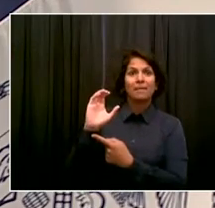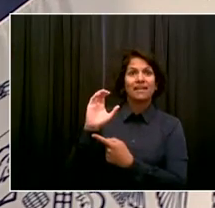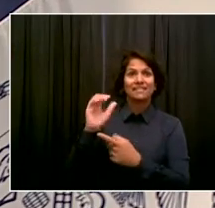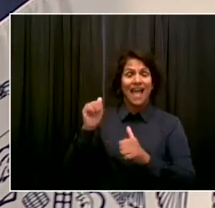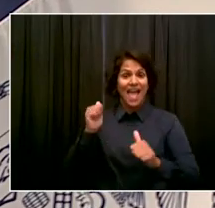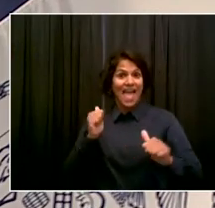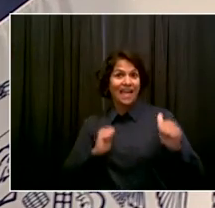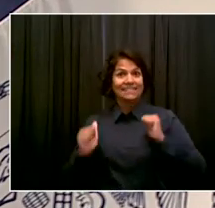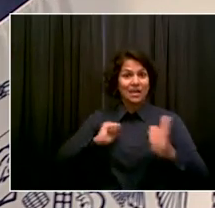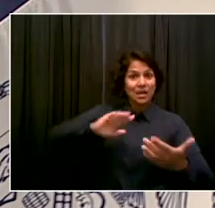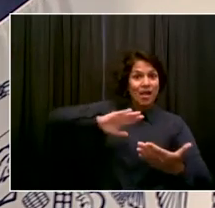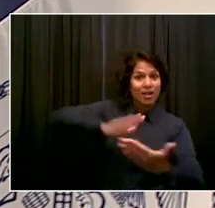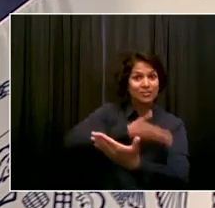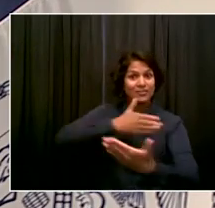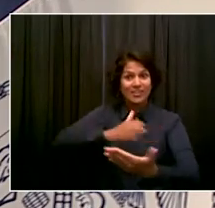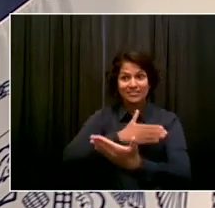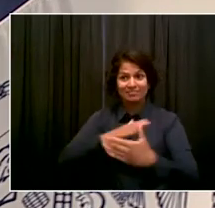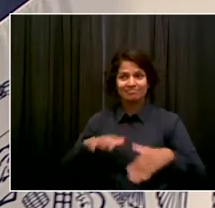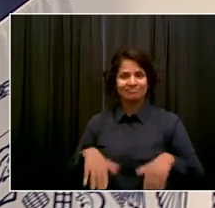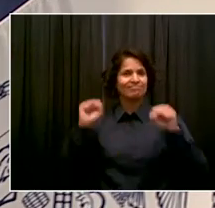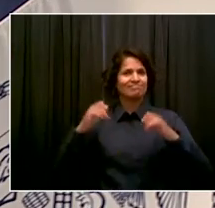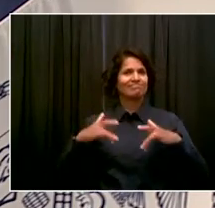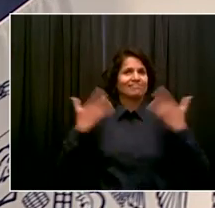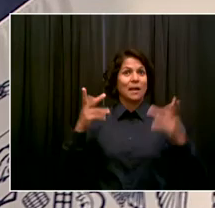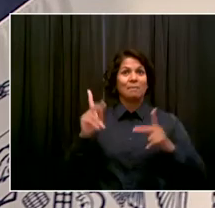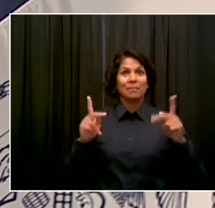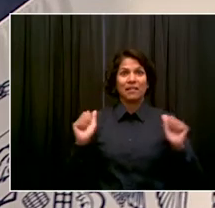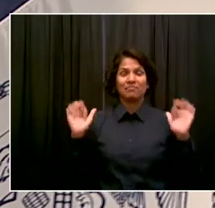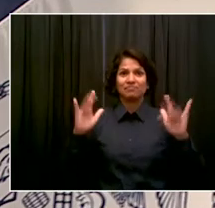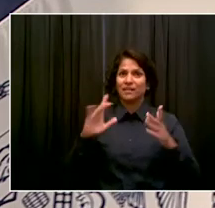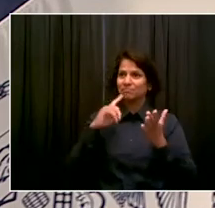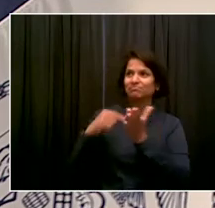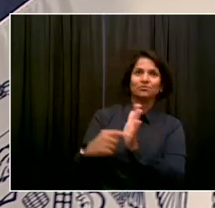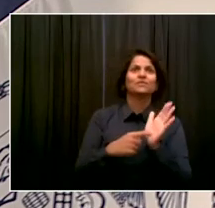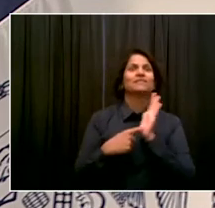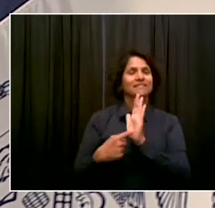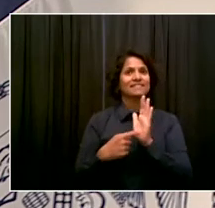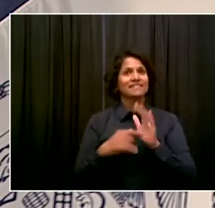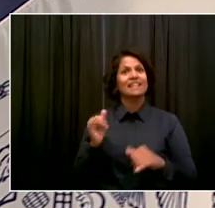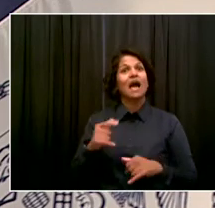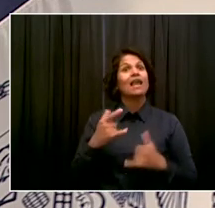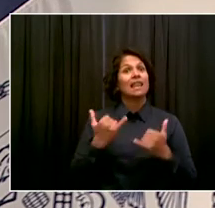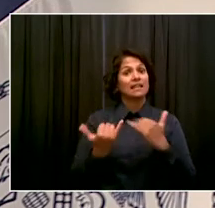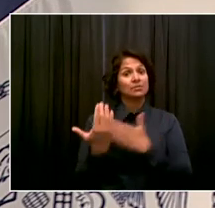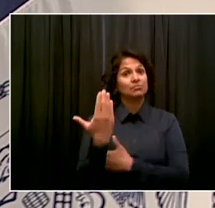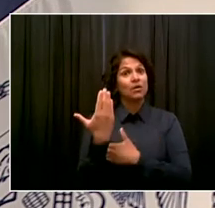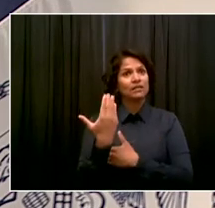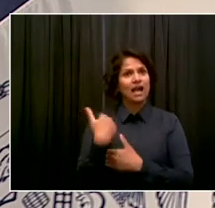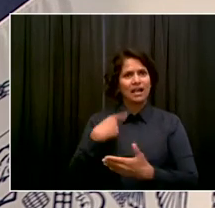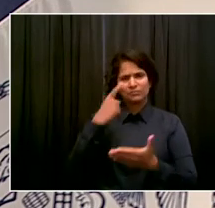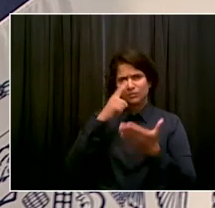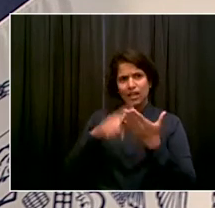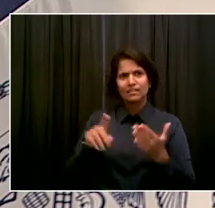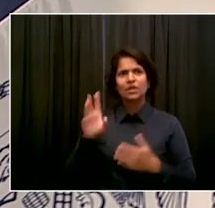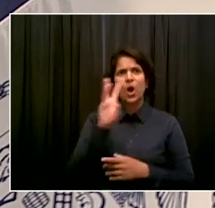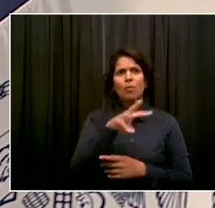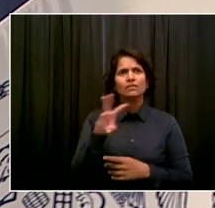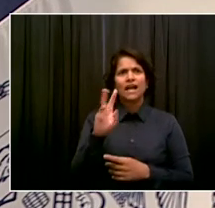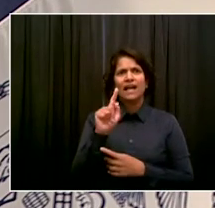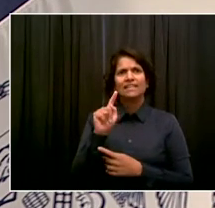And this morning, we checked Ticketmaster and the VIP tickets for the Central Park show are going for just under $5,000.